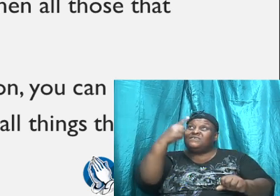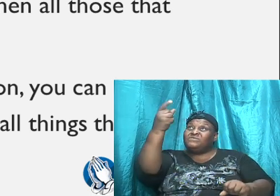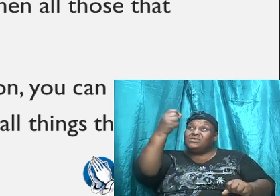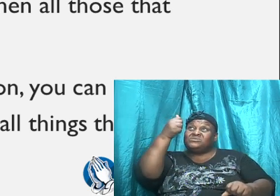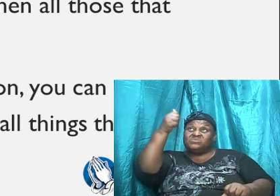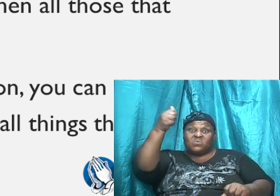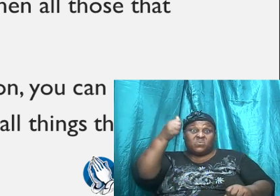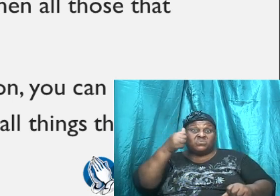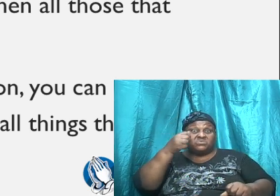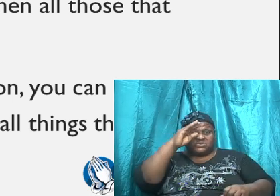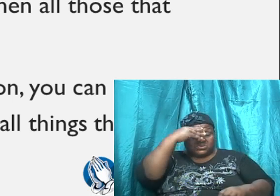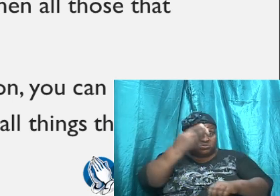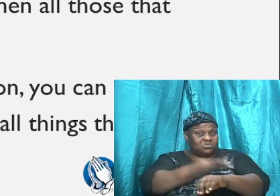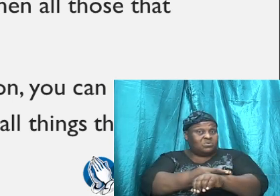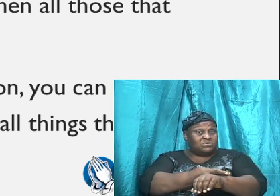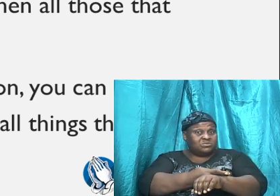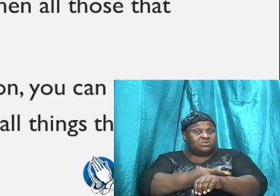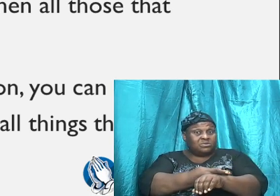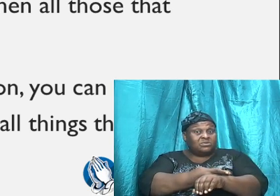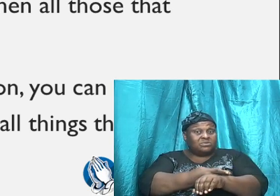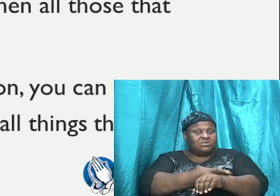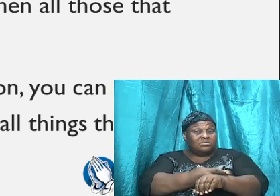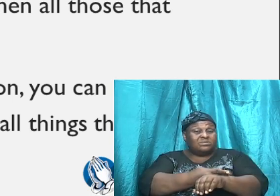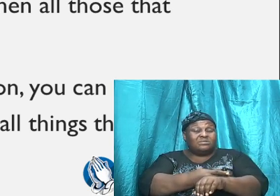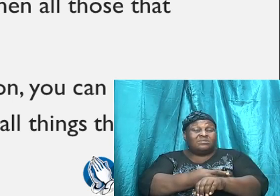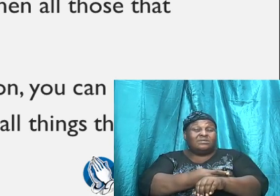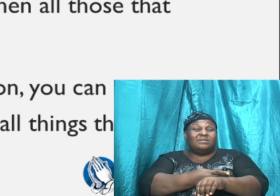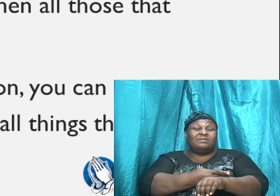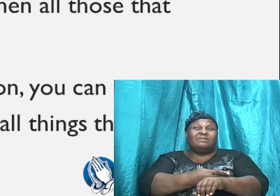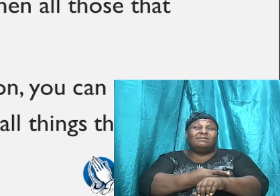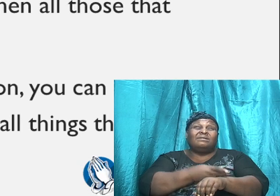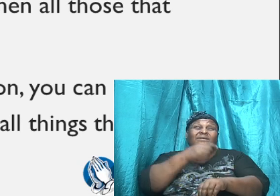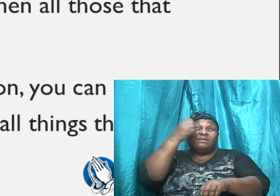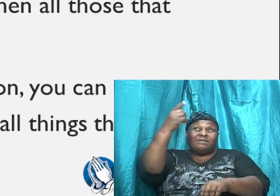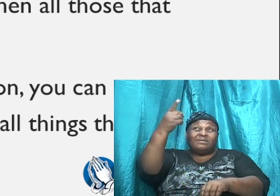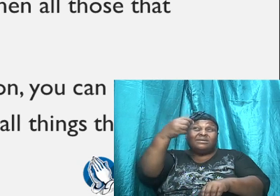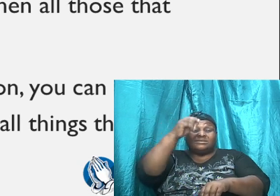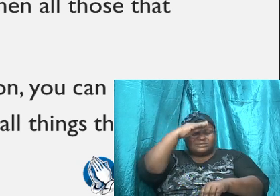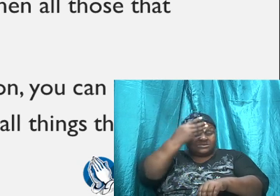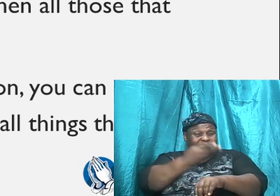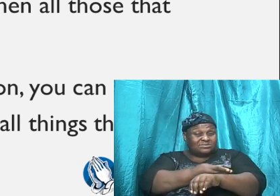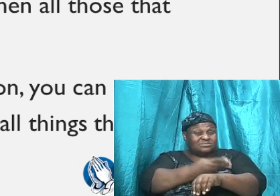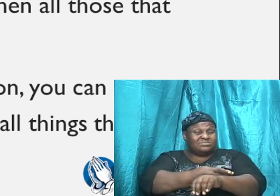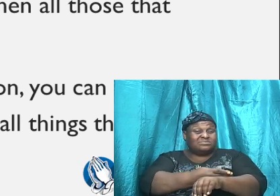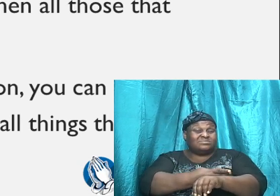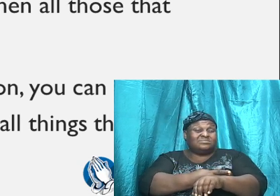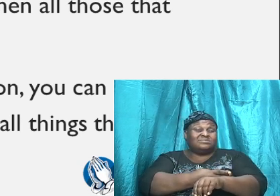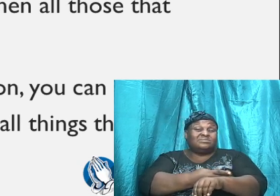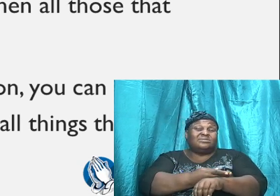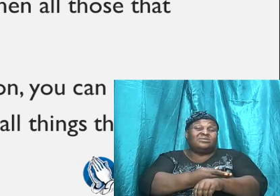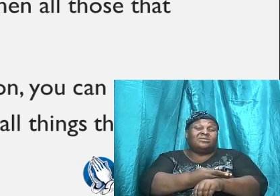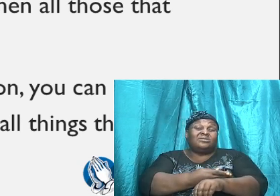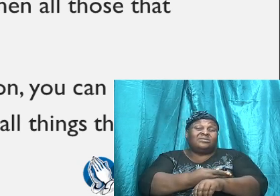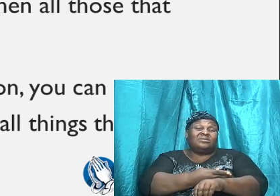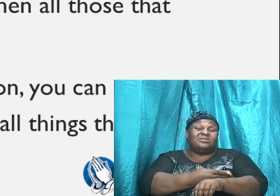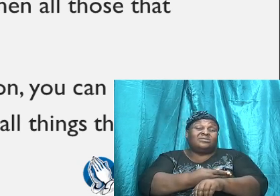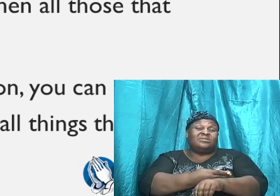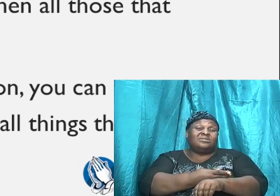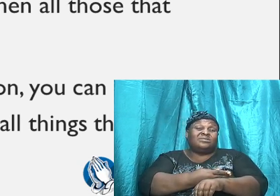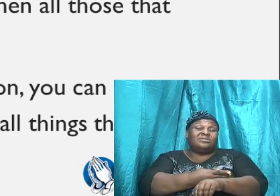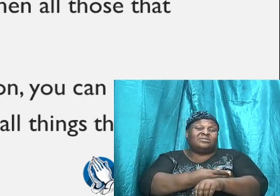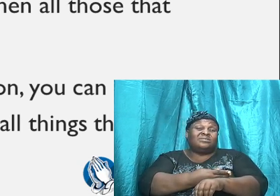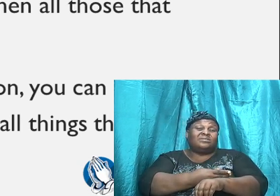didn't spare his son, his son probably, you know, for most people, the son is the